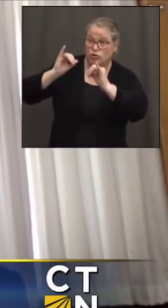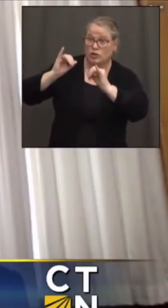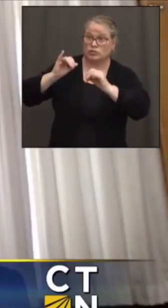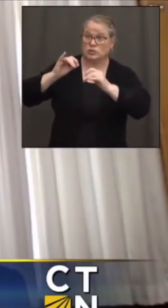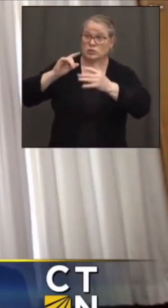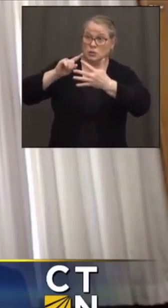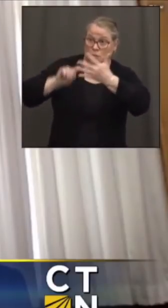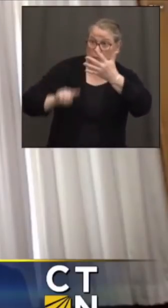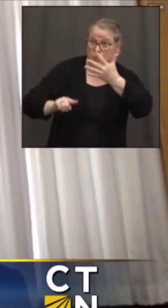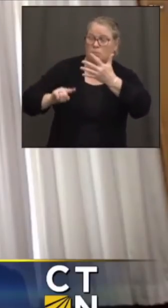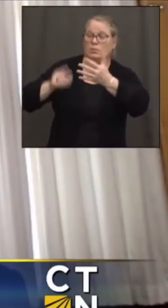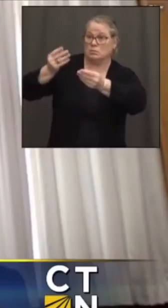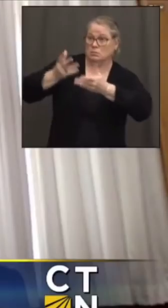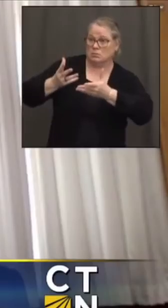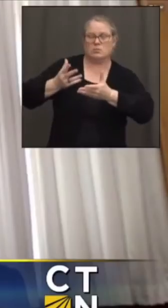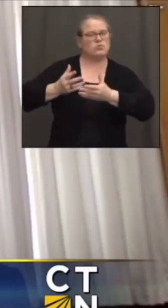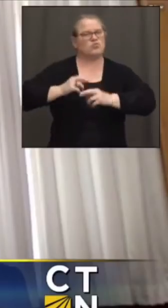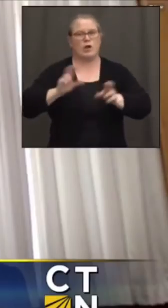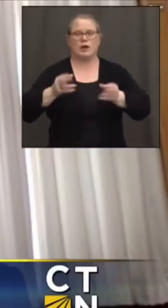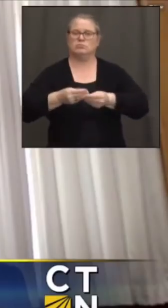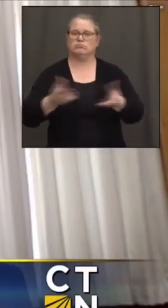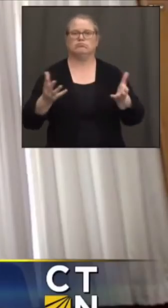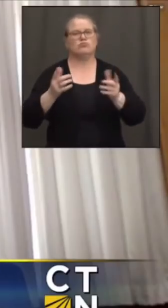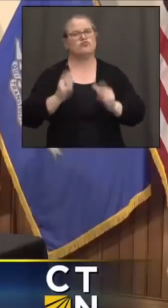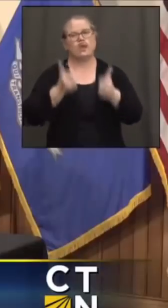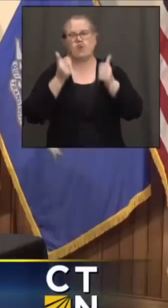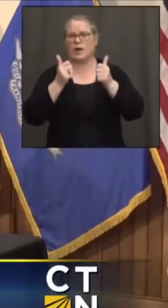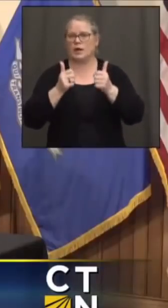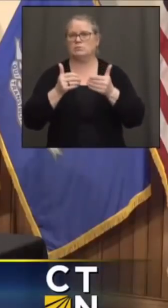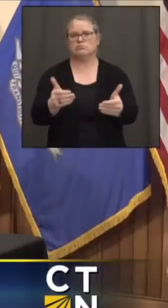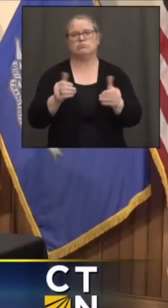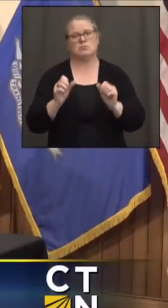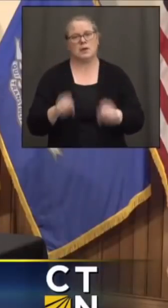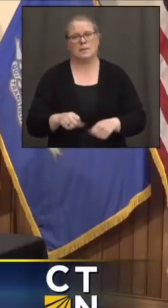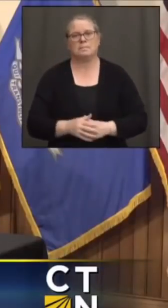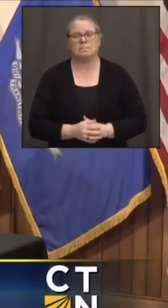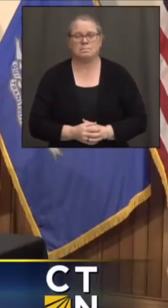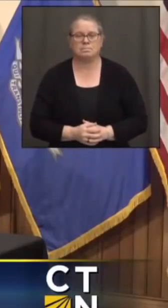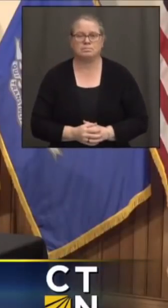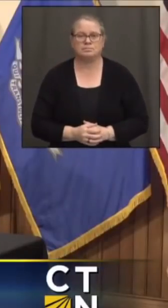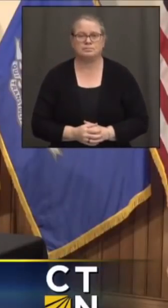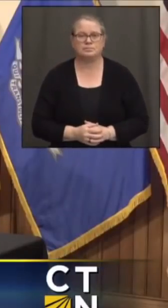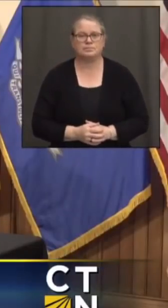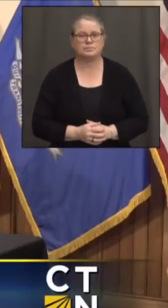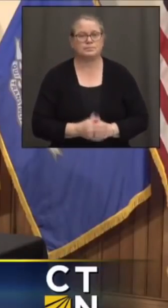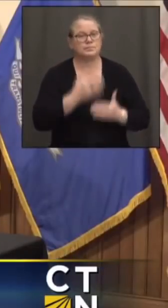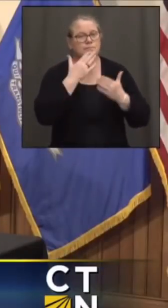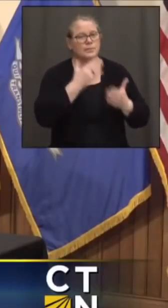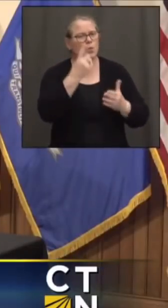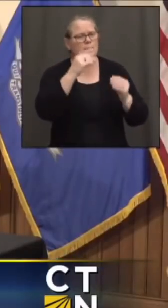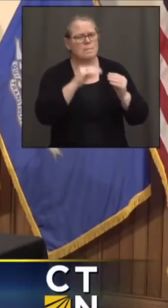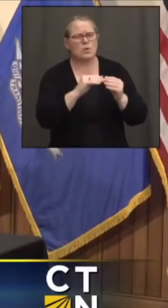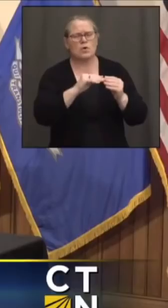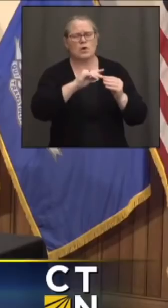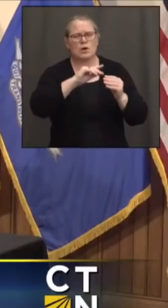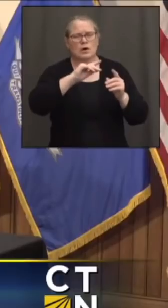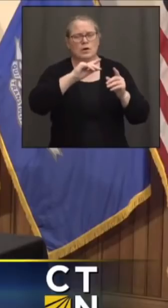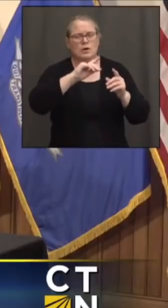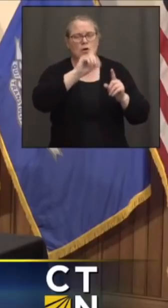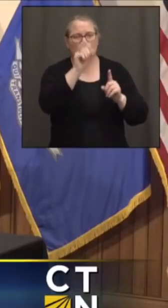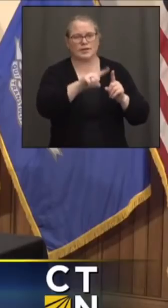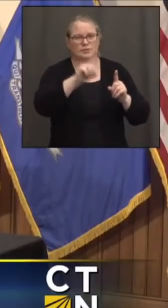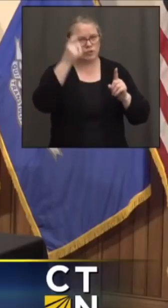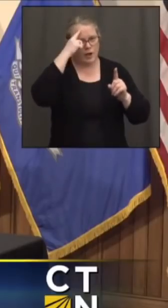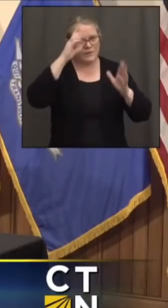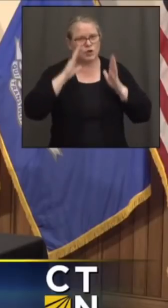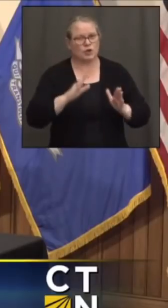we'll be ready to go right away. Thanks. And one last question for you, Governor. Your counterparts in Arkansas,